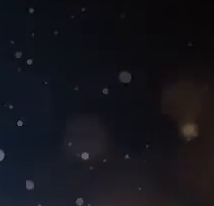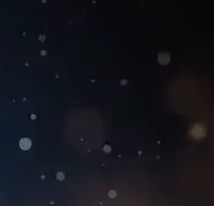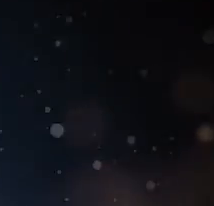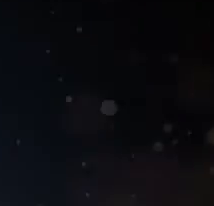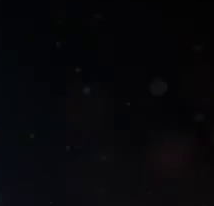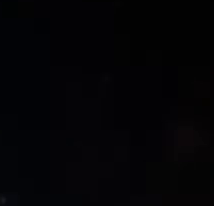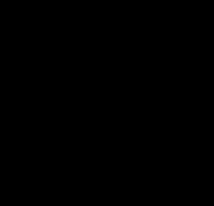The